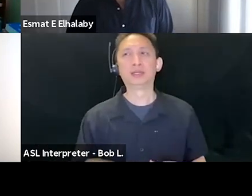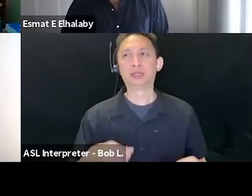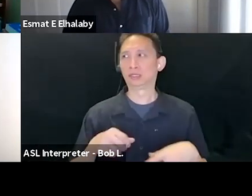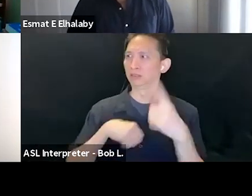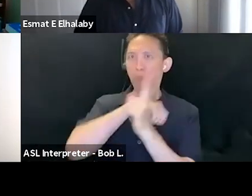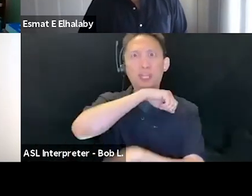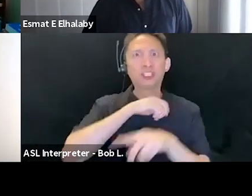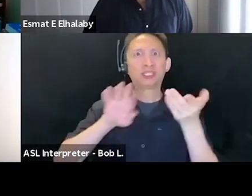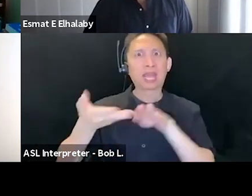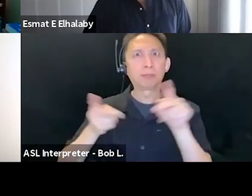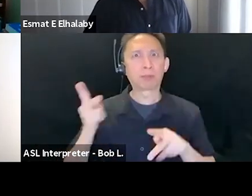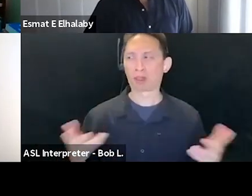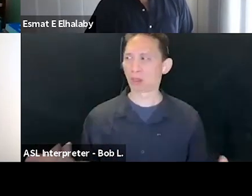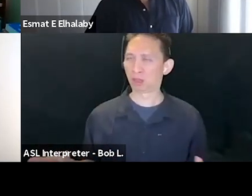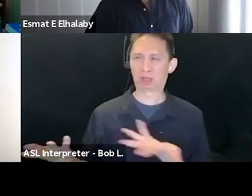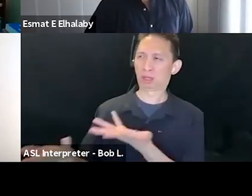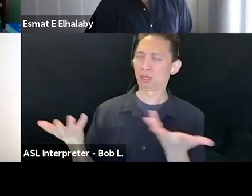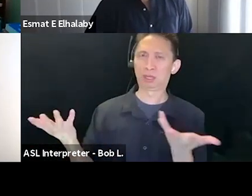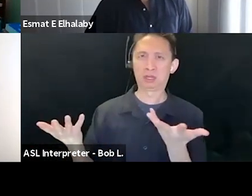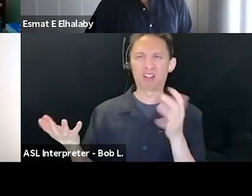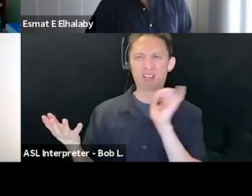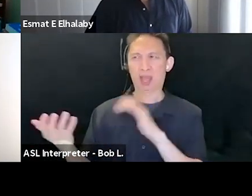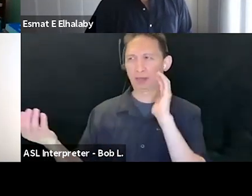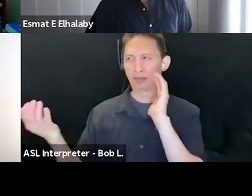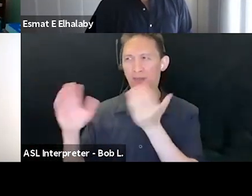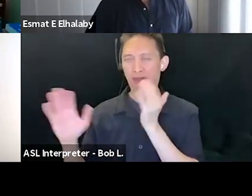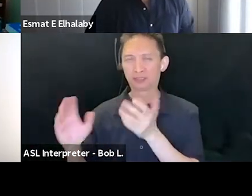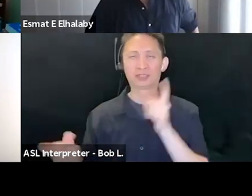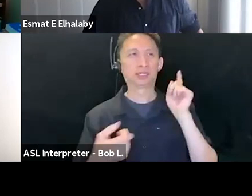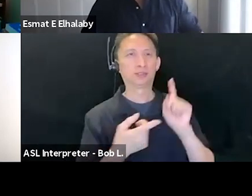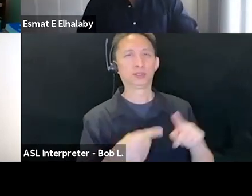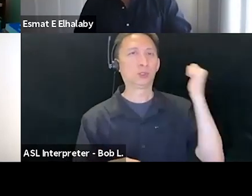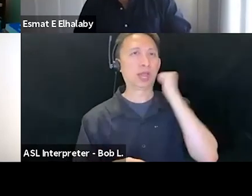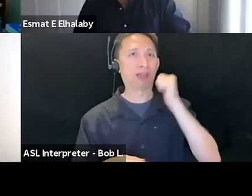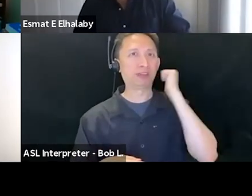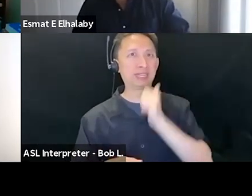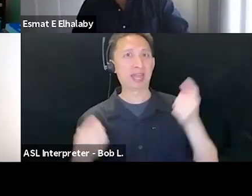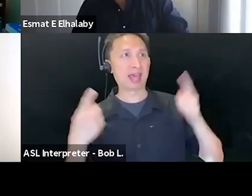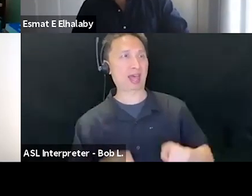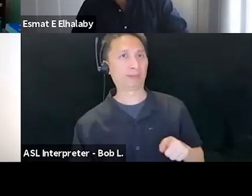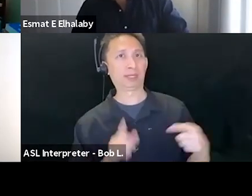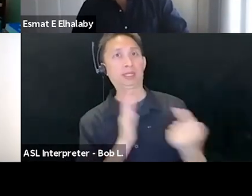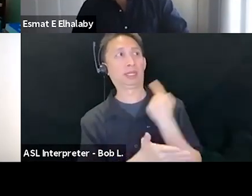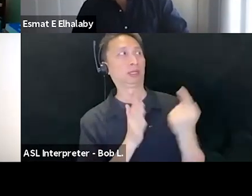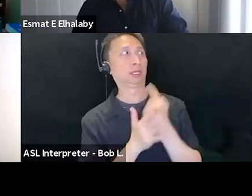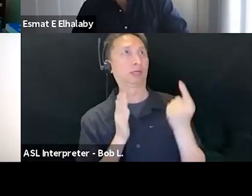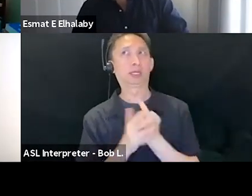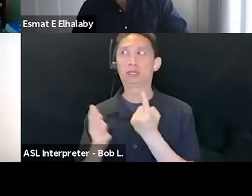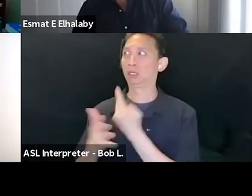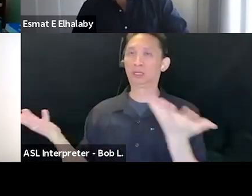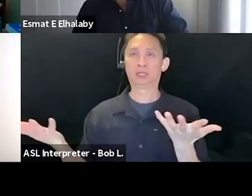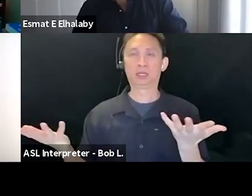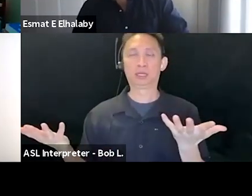at work. And when you juxtapose it with our everydayness, it is about the ability to